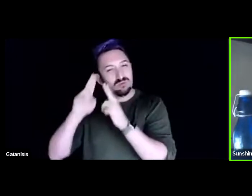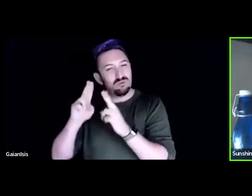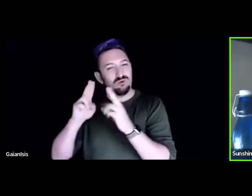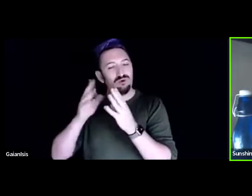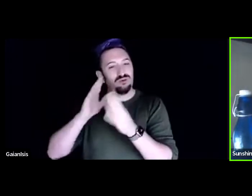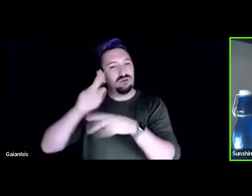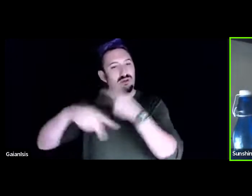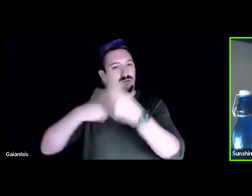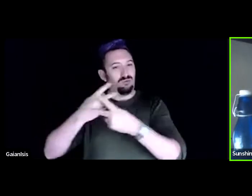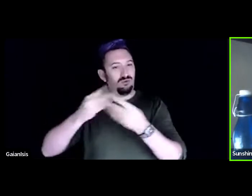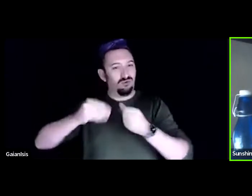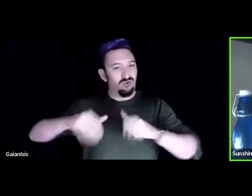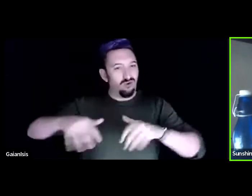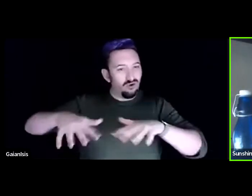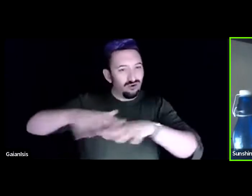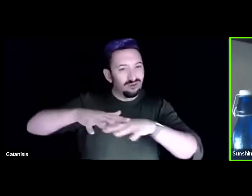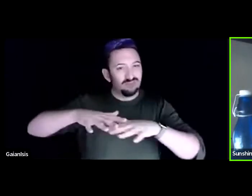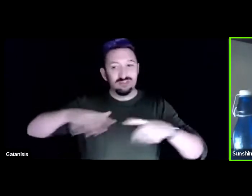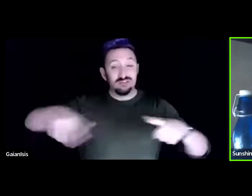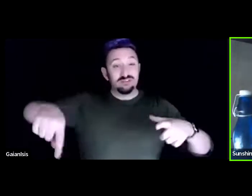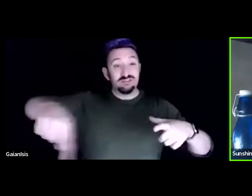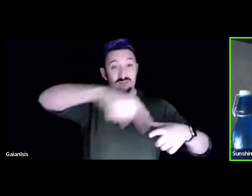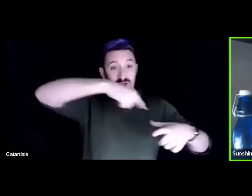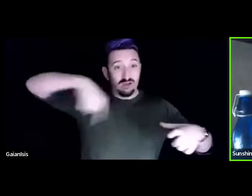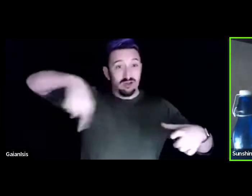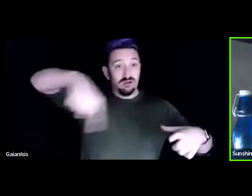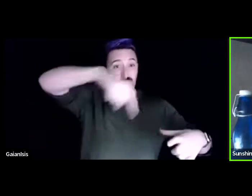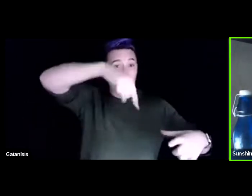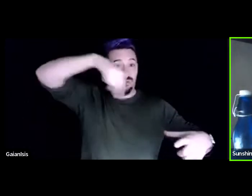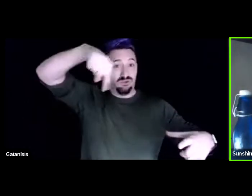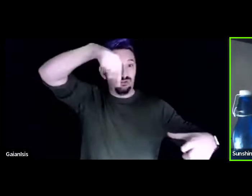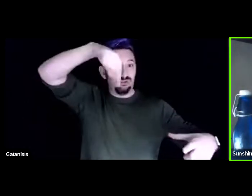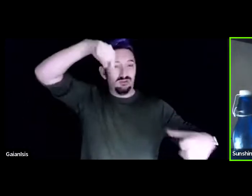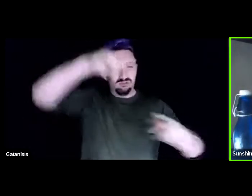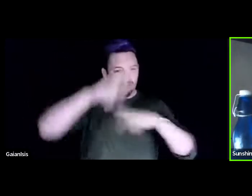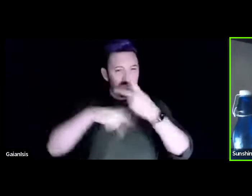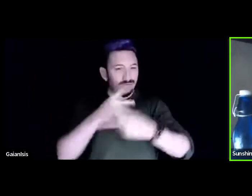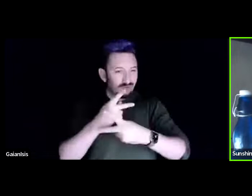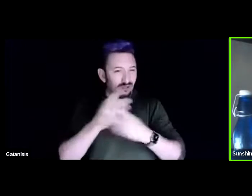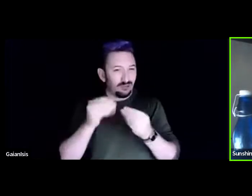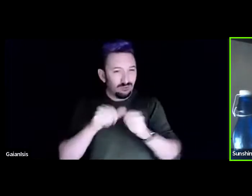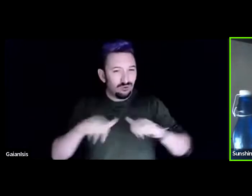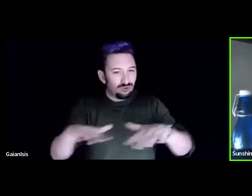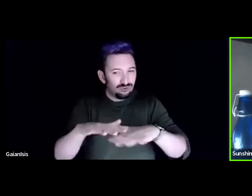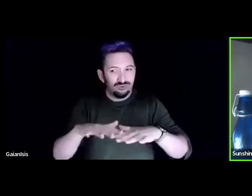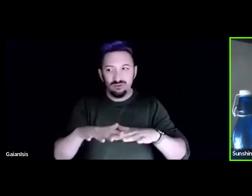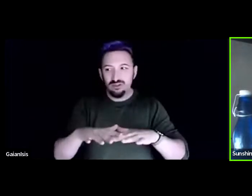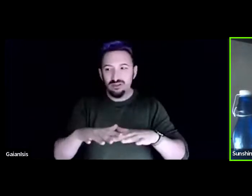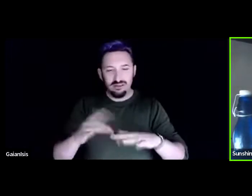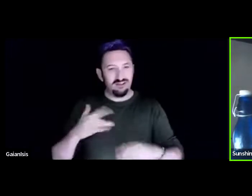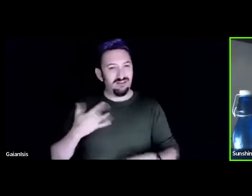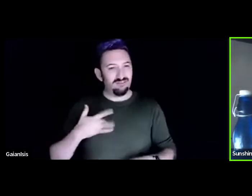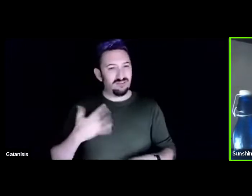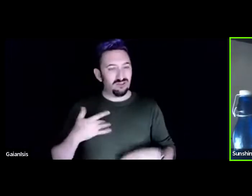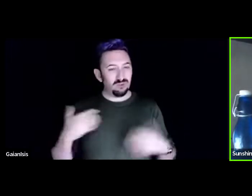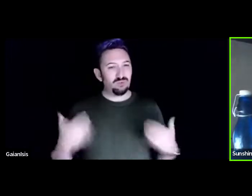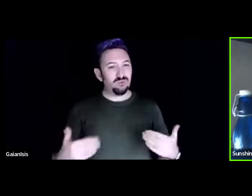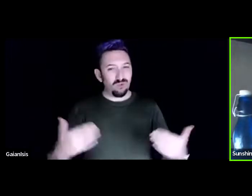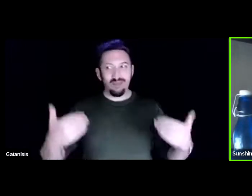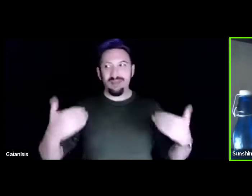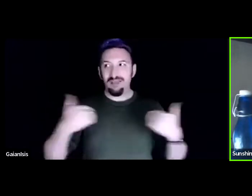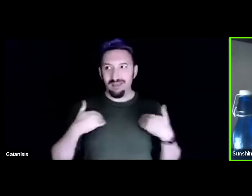felt like I had a purpose and I have recovered from addiction and